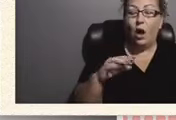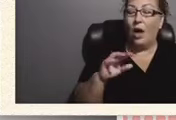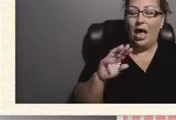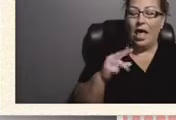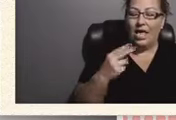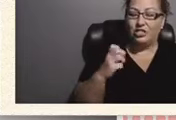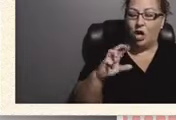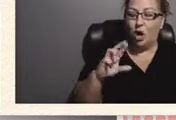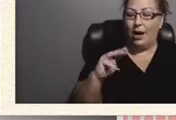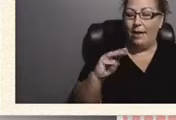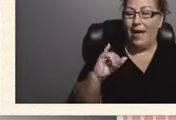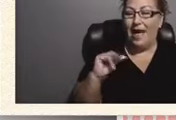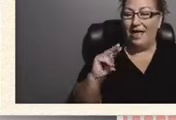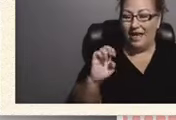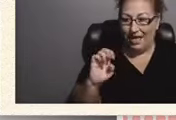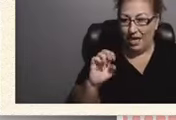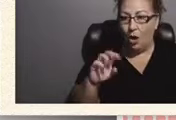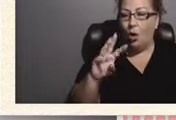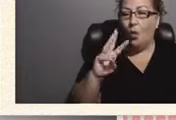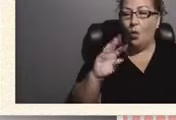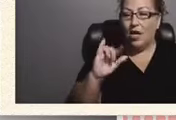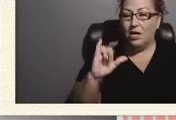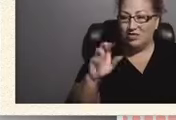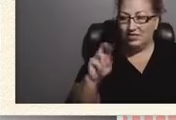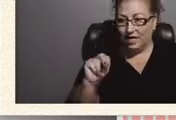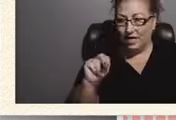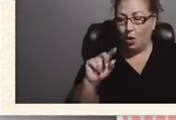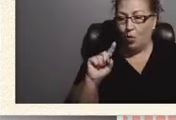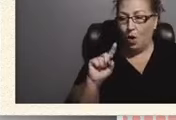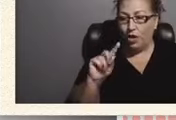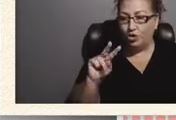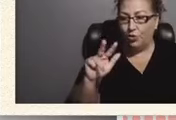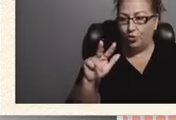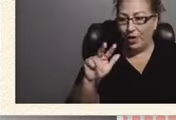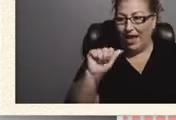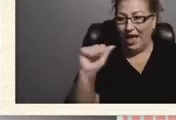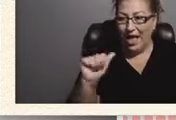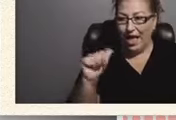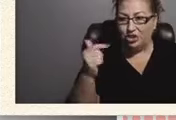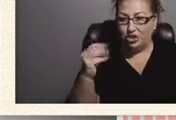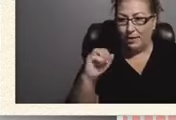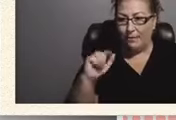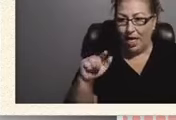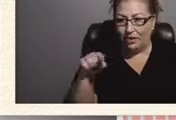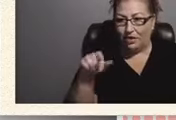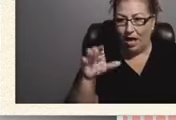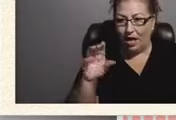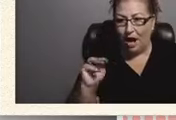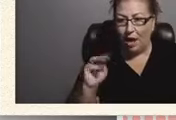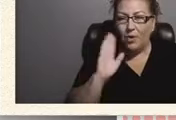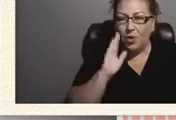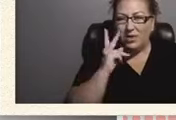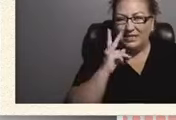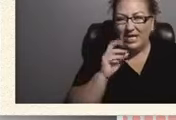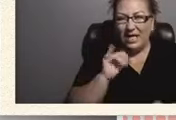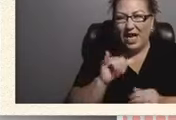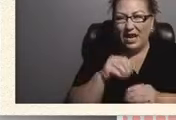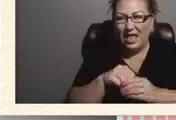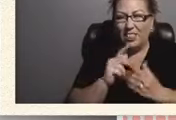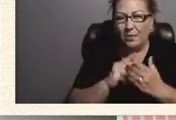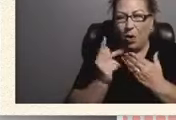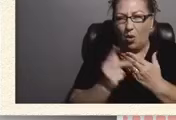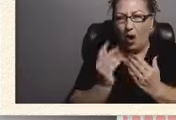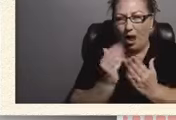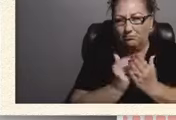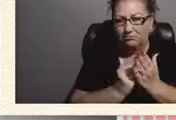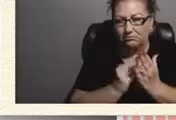one two three at gmail.com as you would see in the program and i look